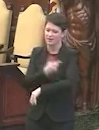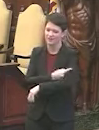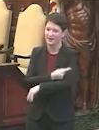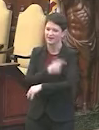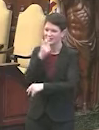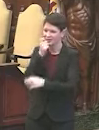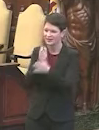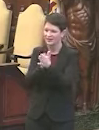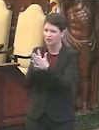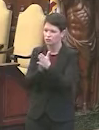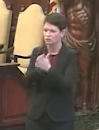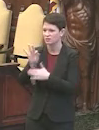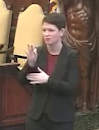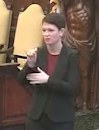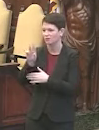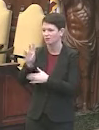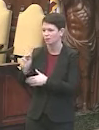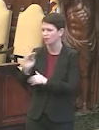interest form?